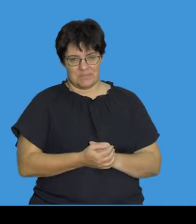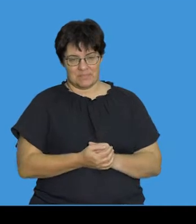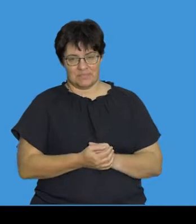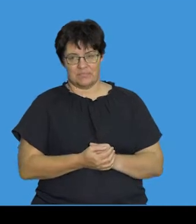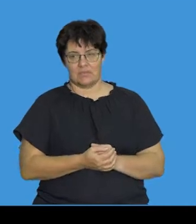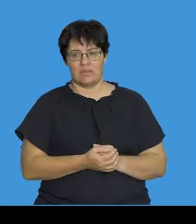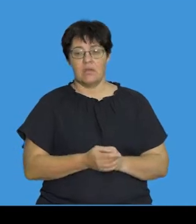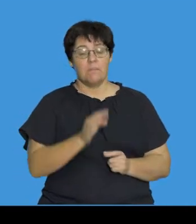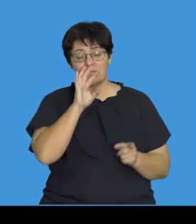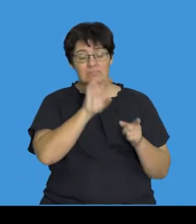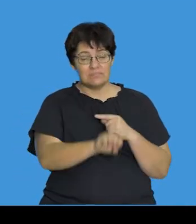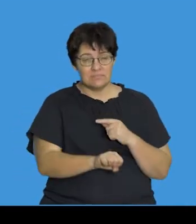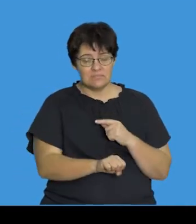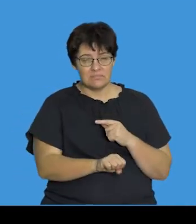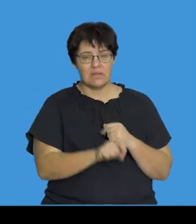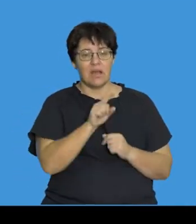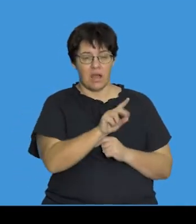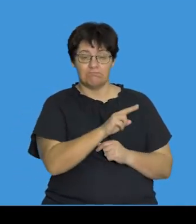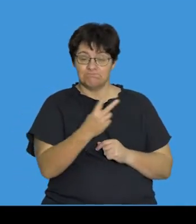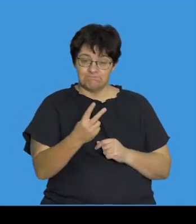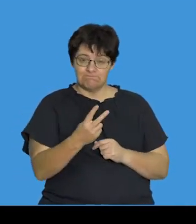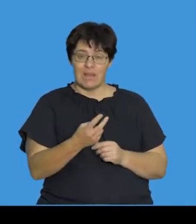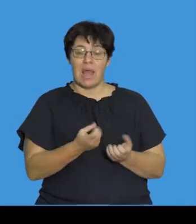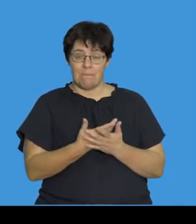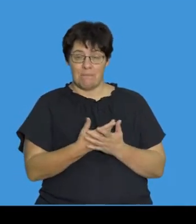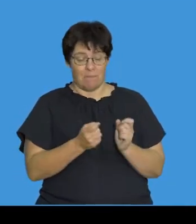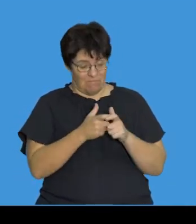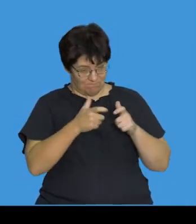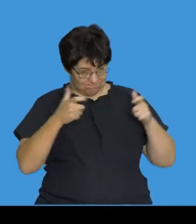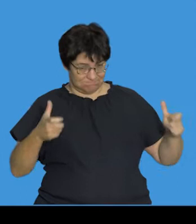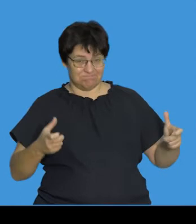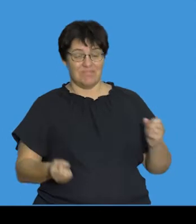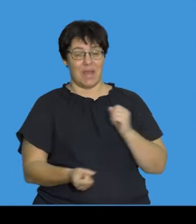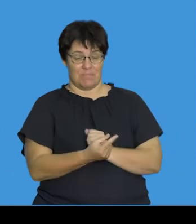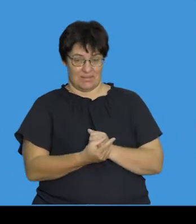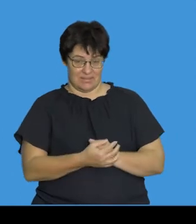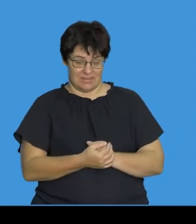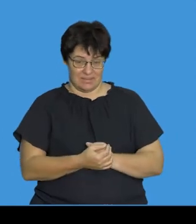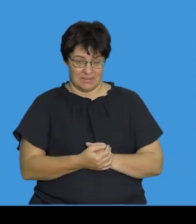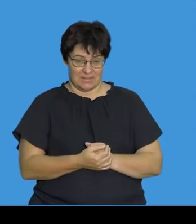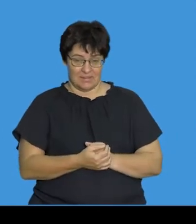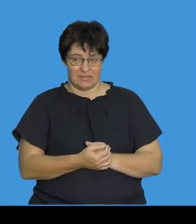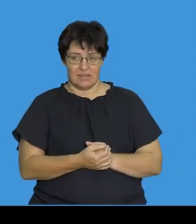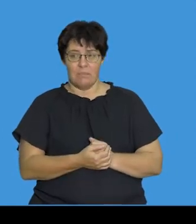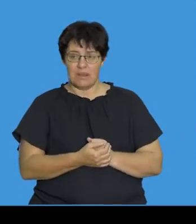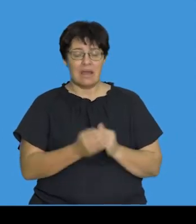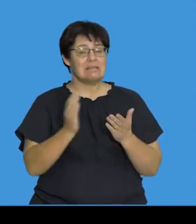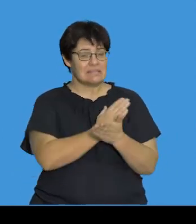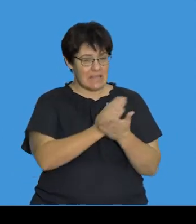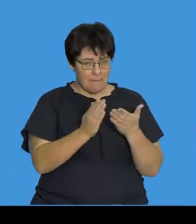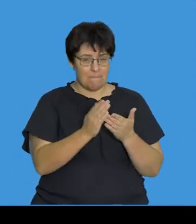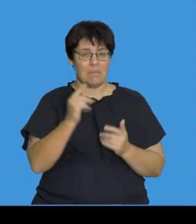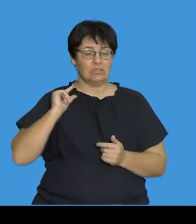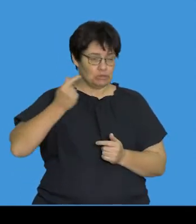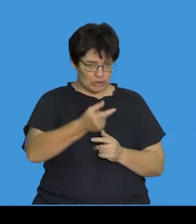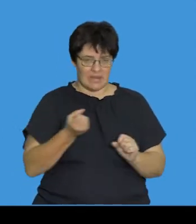It's important for us to recognize that chromosomal mutations occur at a large scale, which means that there are several genes